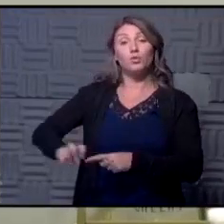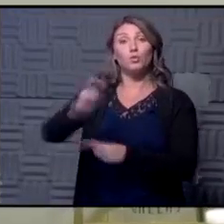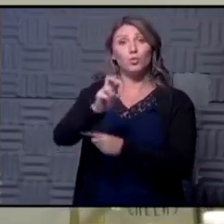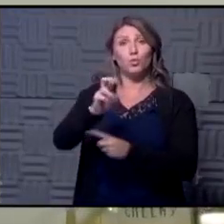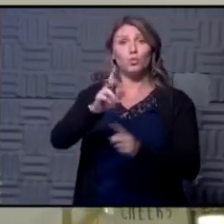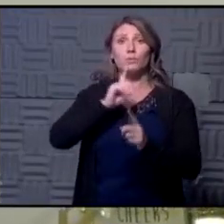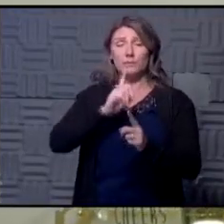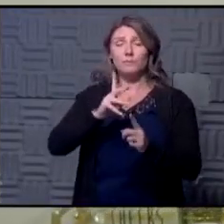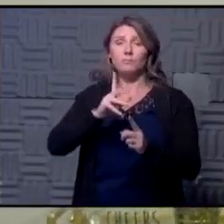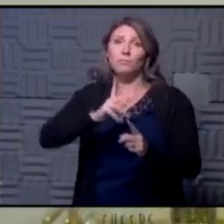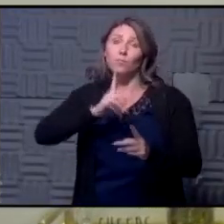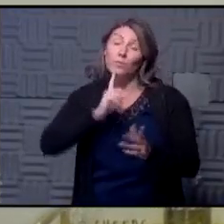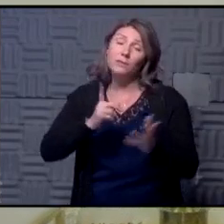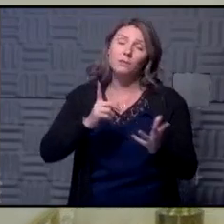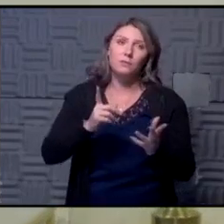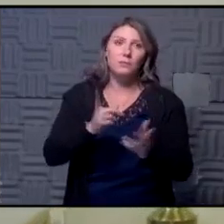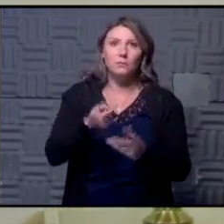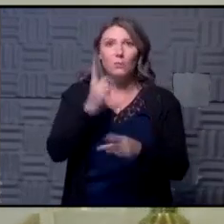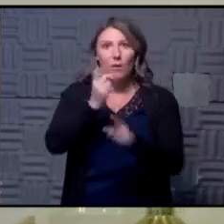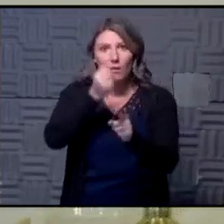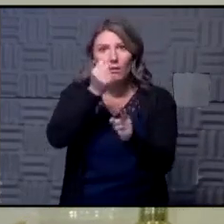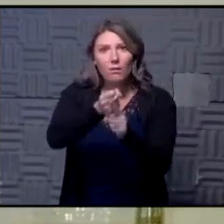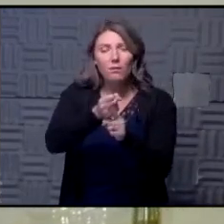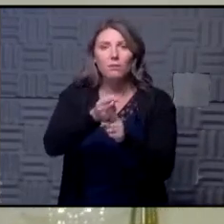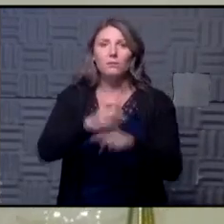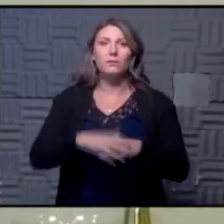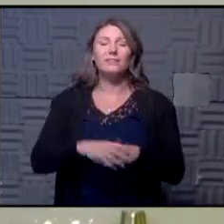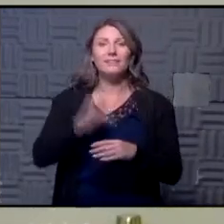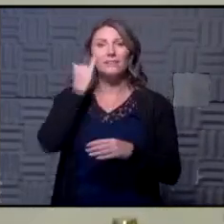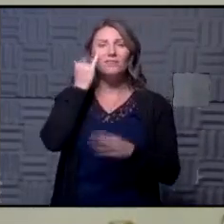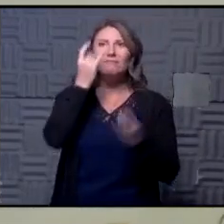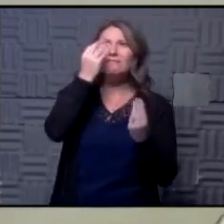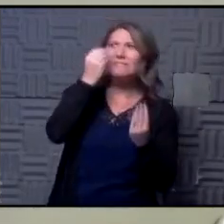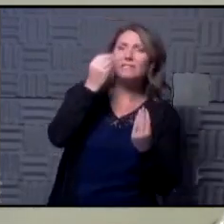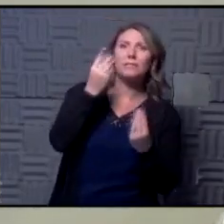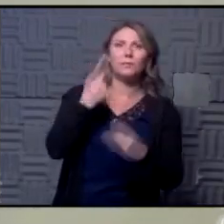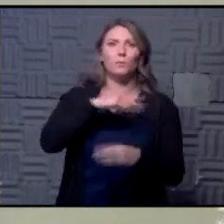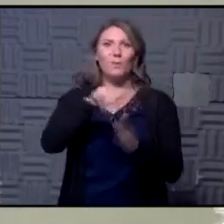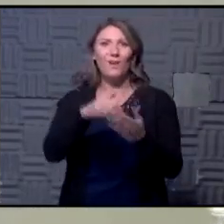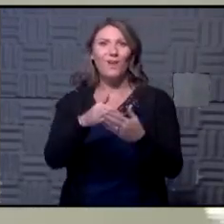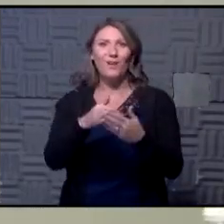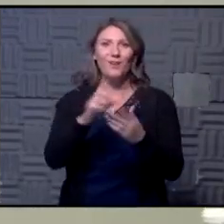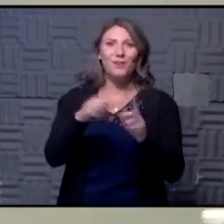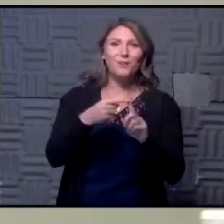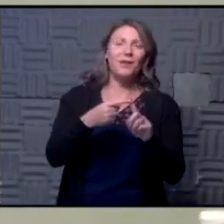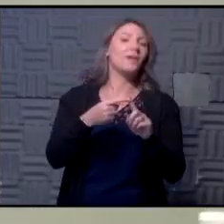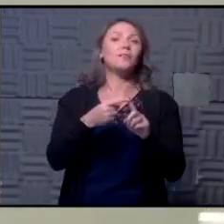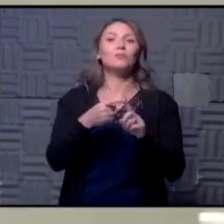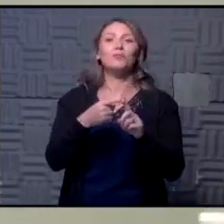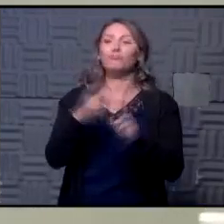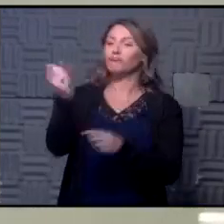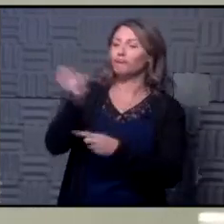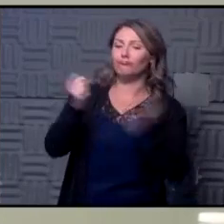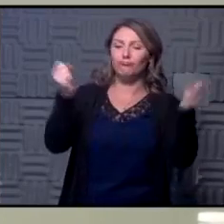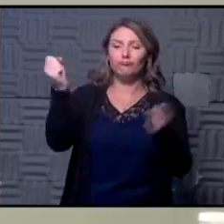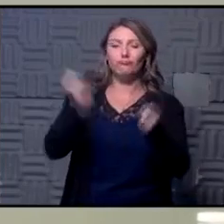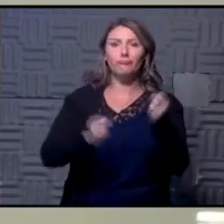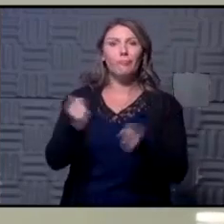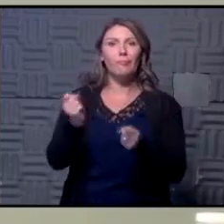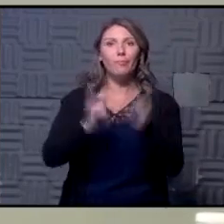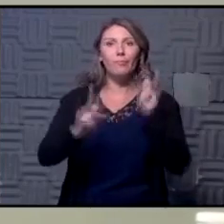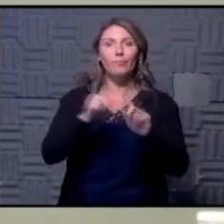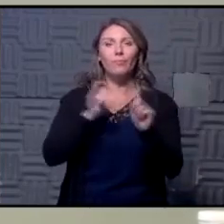one that's been hit really hard you know if you think about it you know we're all about bringing people in from other places